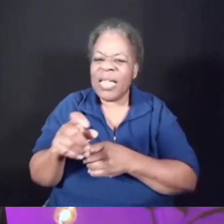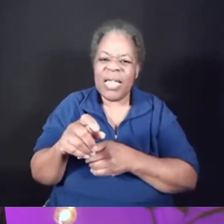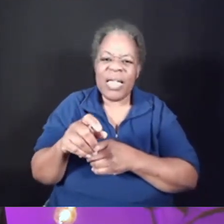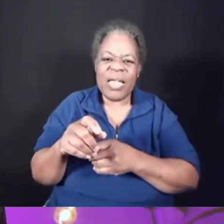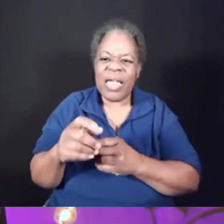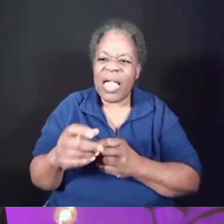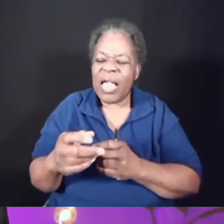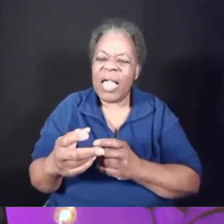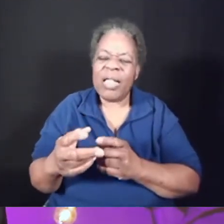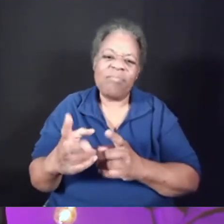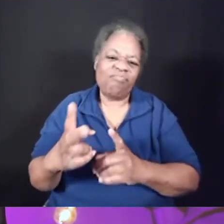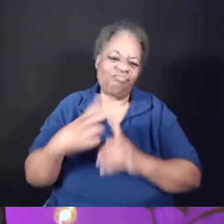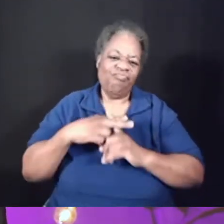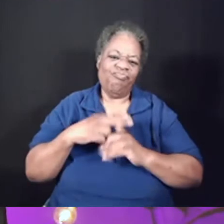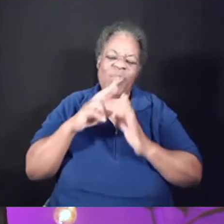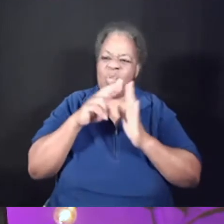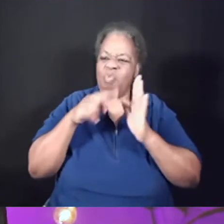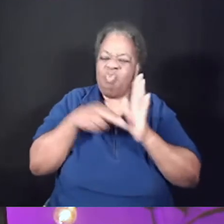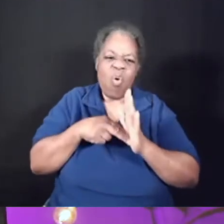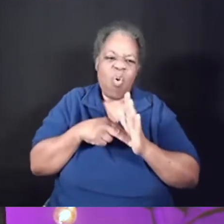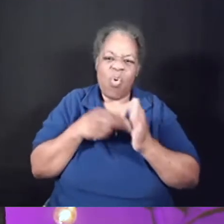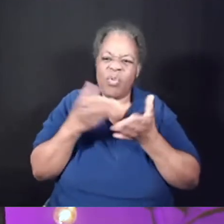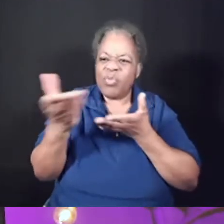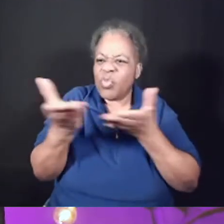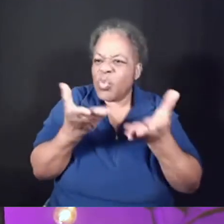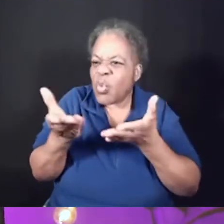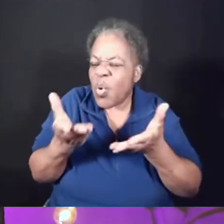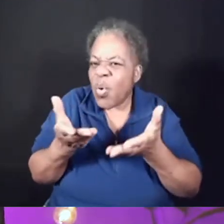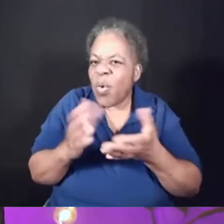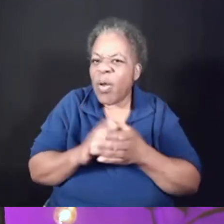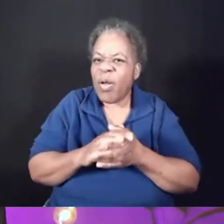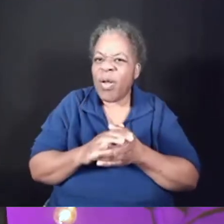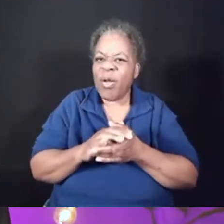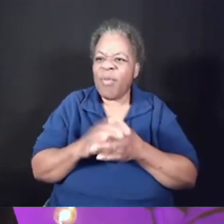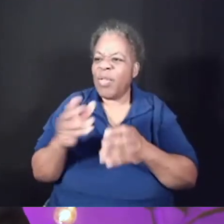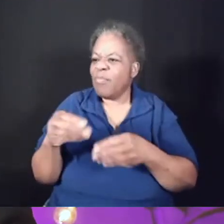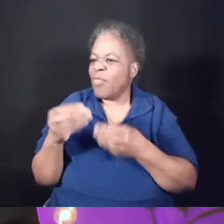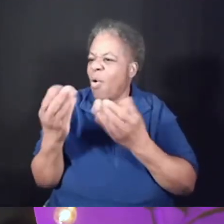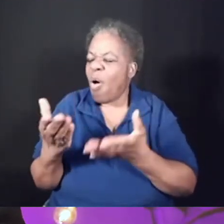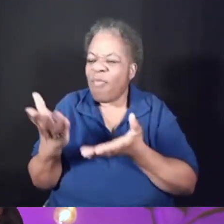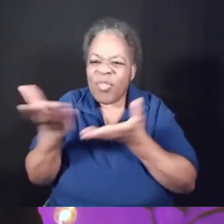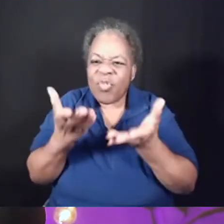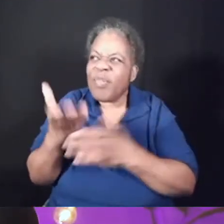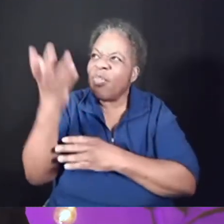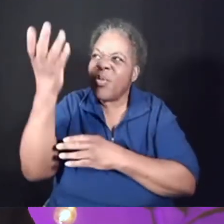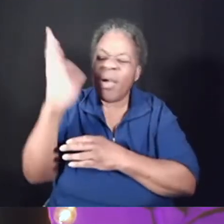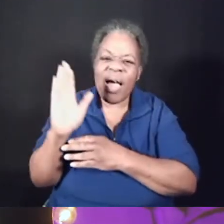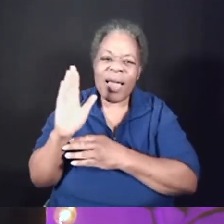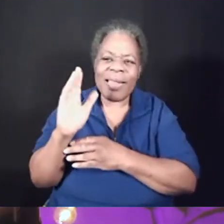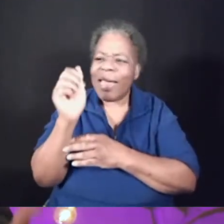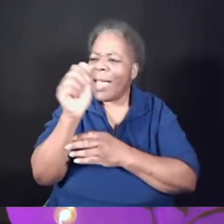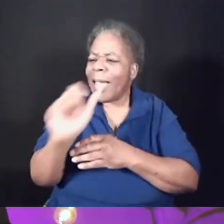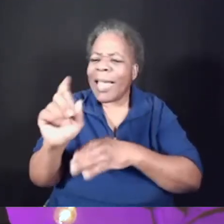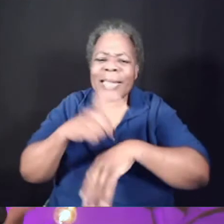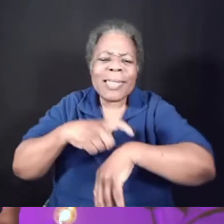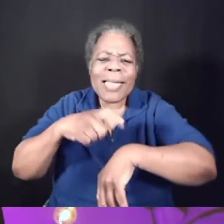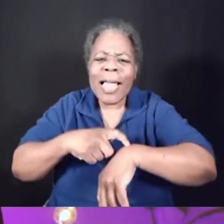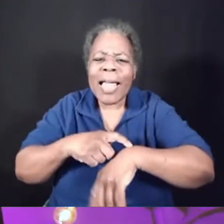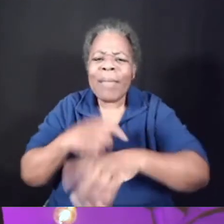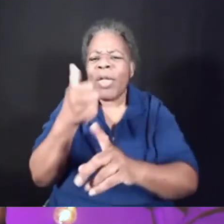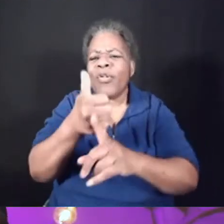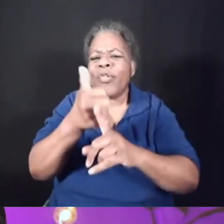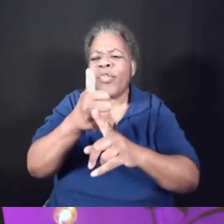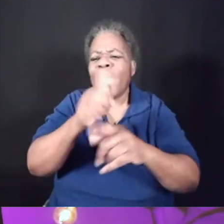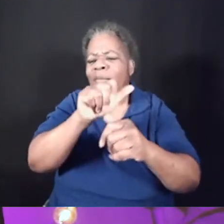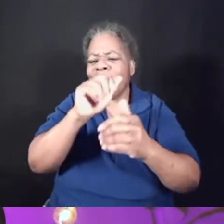You can serve without thanks and offer that anonymous service to God. Anytime you put down your own status and